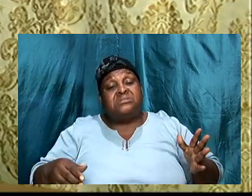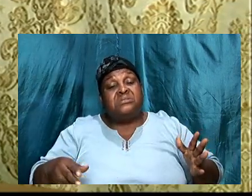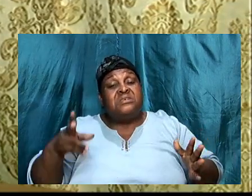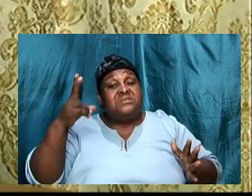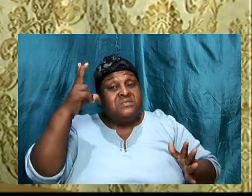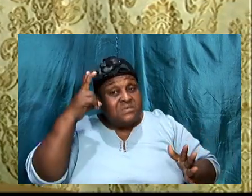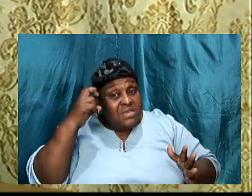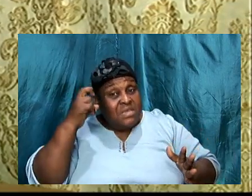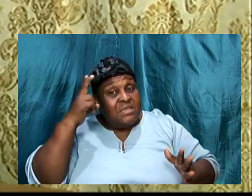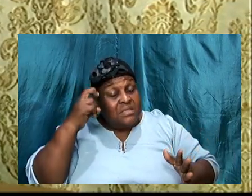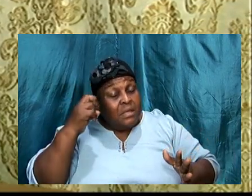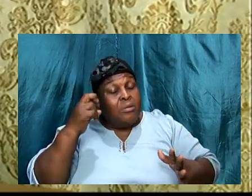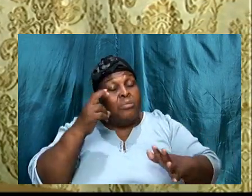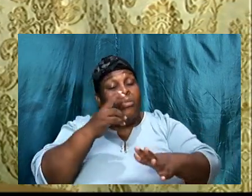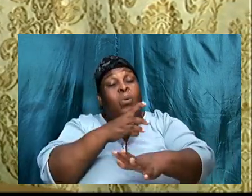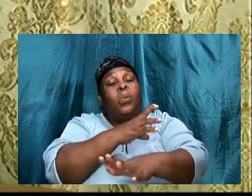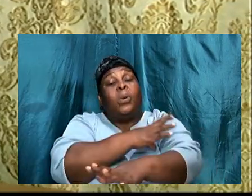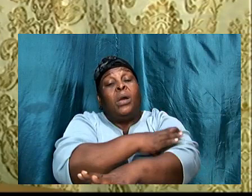will of God,